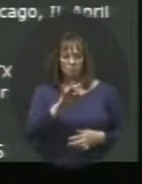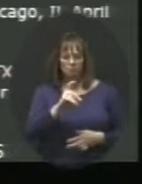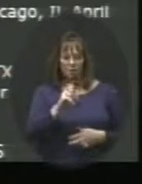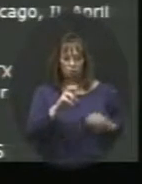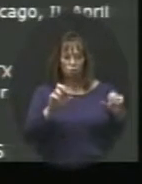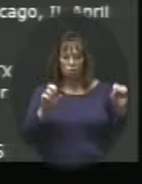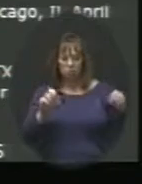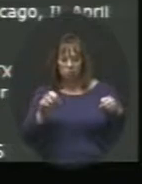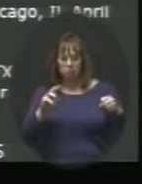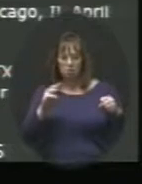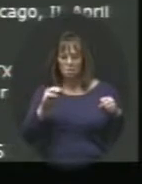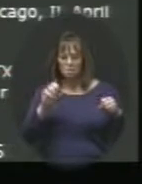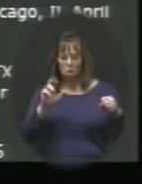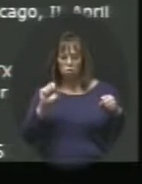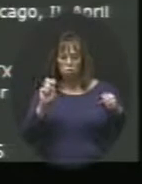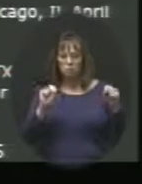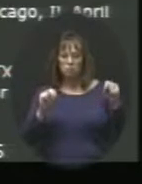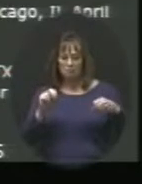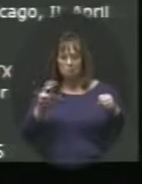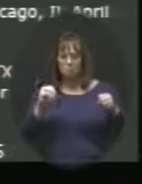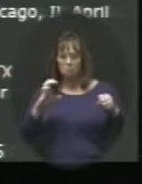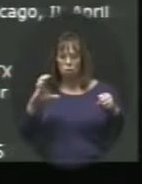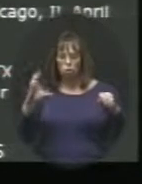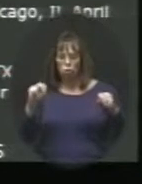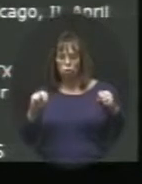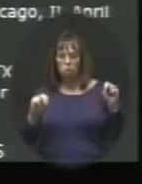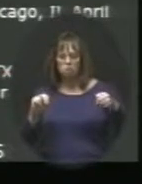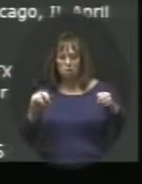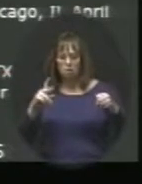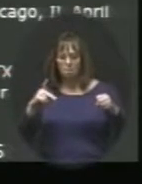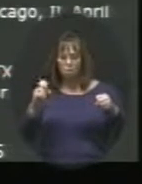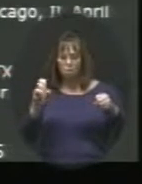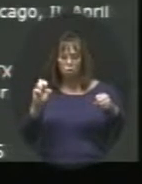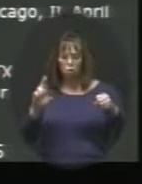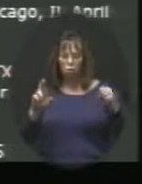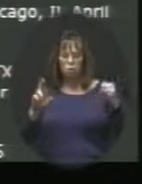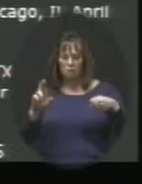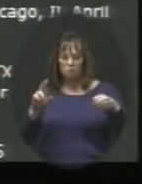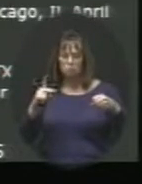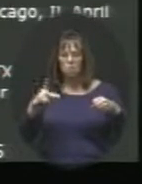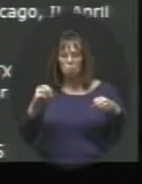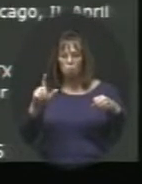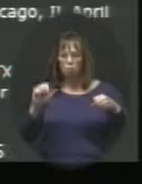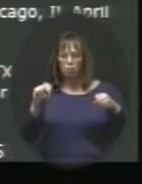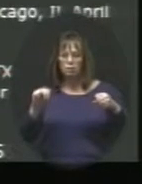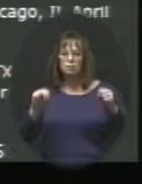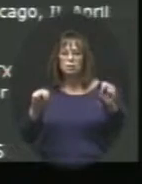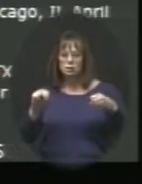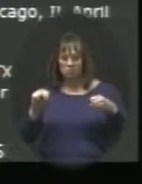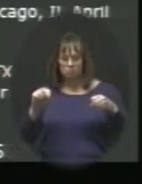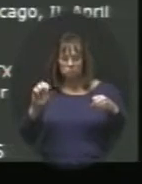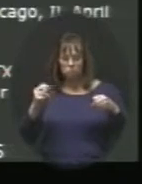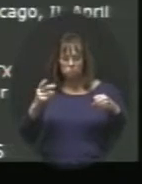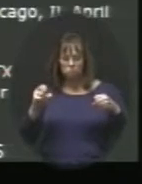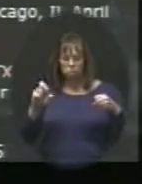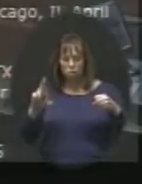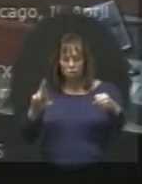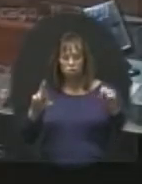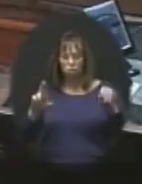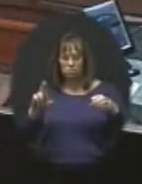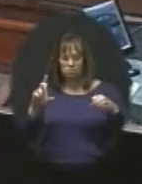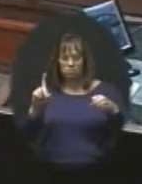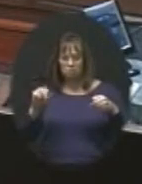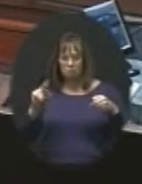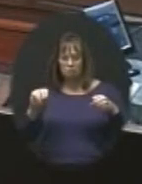Felter? Yes. Mrs. Martin? Yes. Mr. McCune? Yes. Mr. Parker? Yes. Mr. Polin? Yes. Mr. Scheer? Yes. Dr.